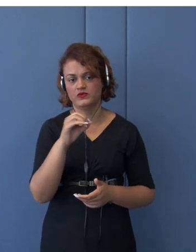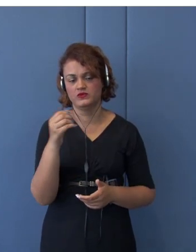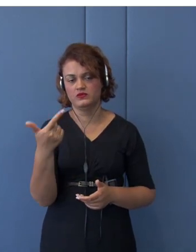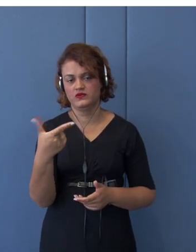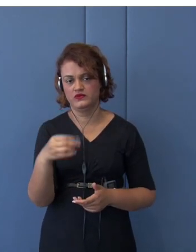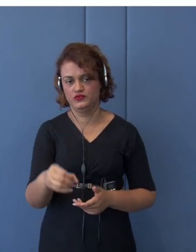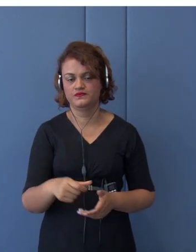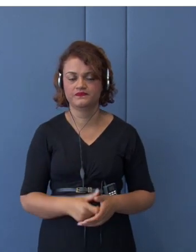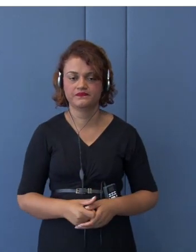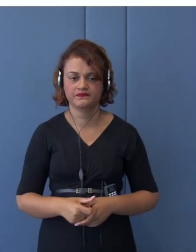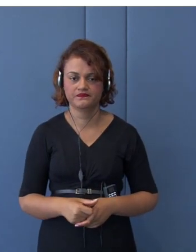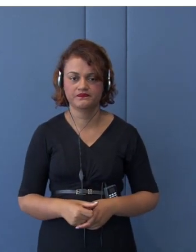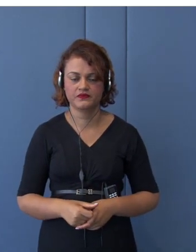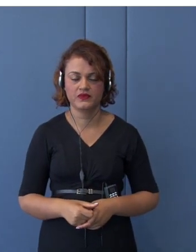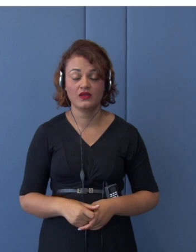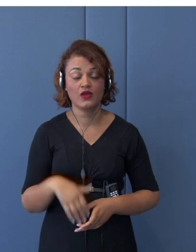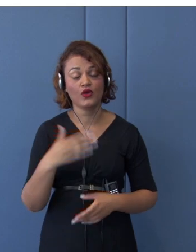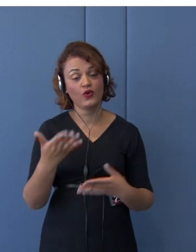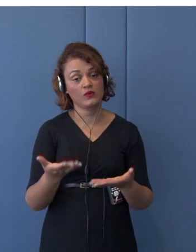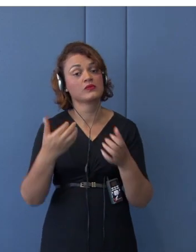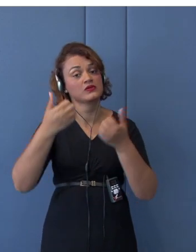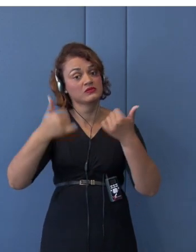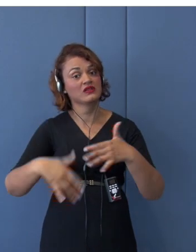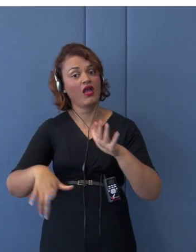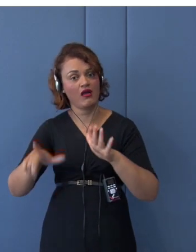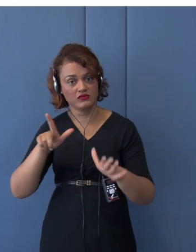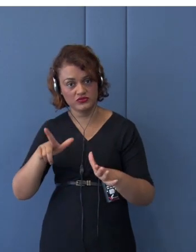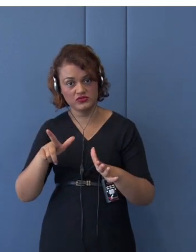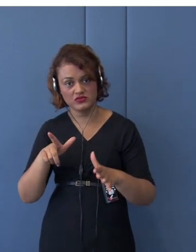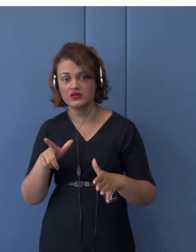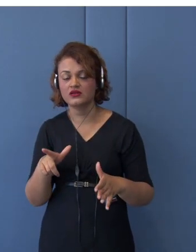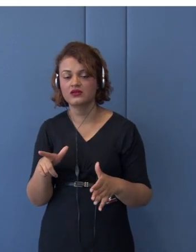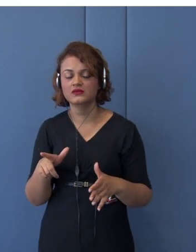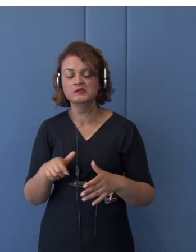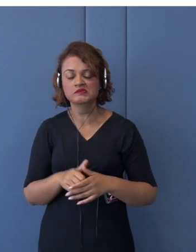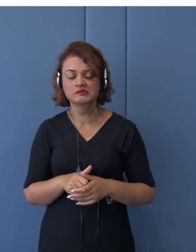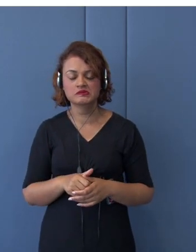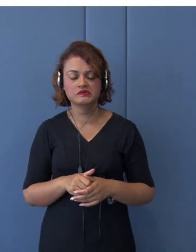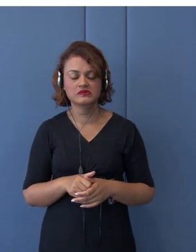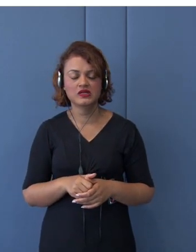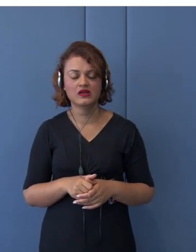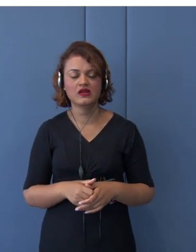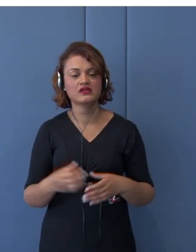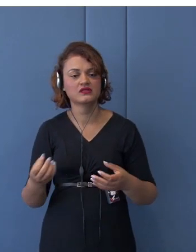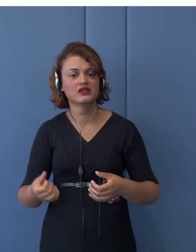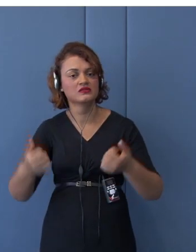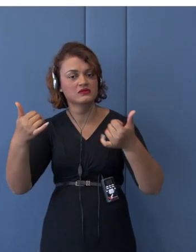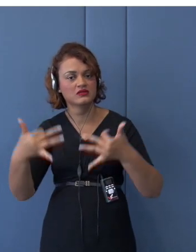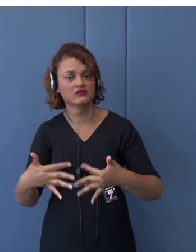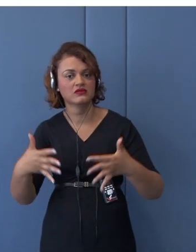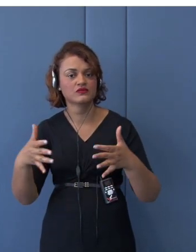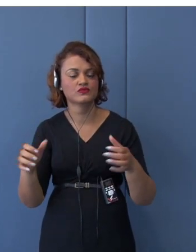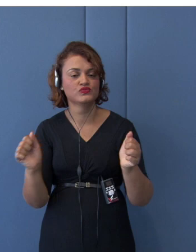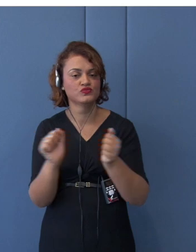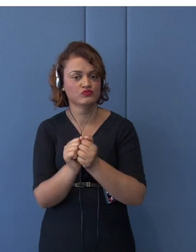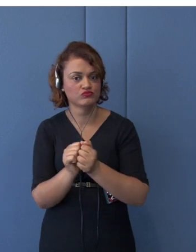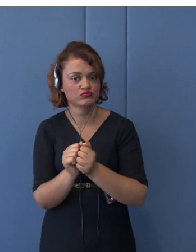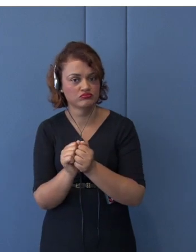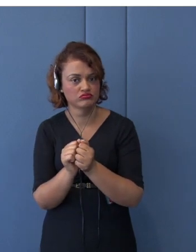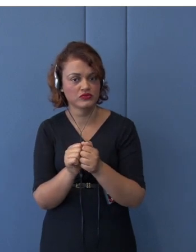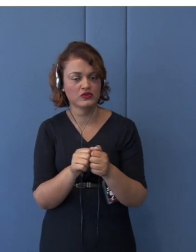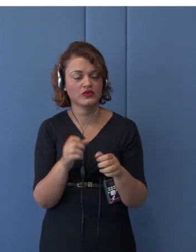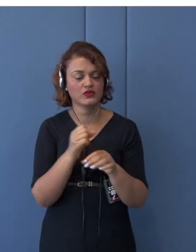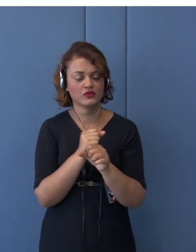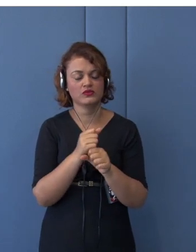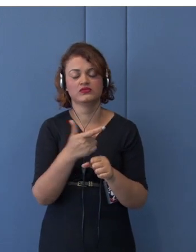As I mentioned about this joint statement of September 26, 2018, that was a kind of chart